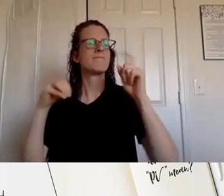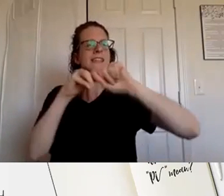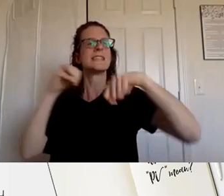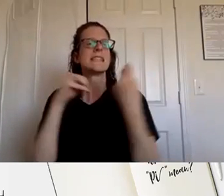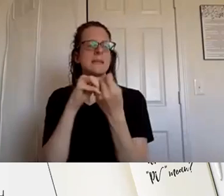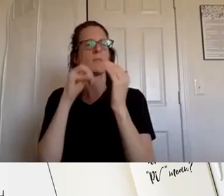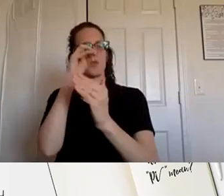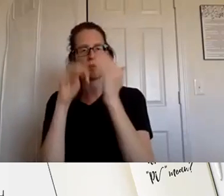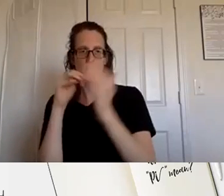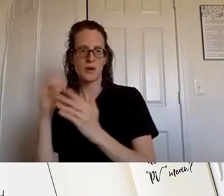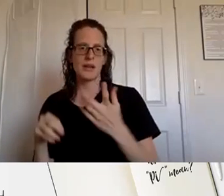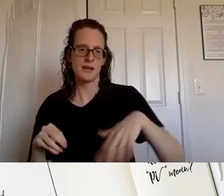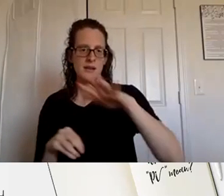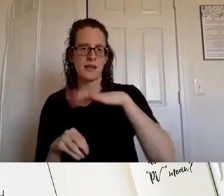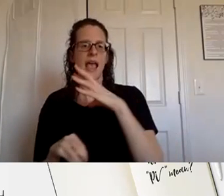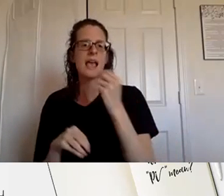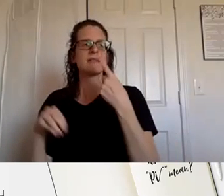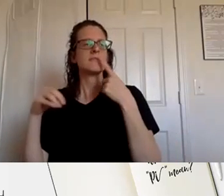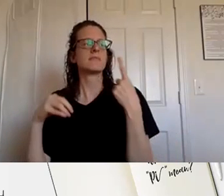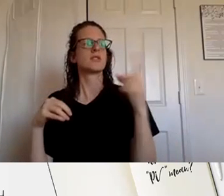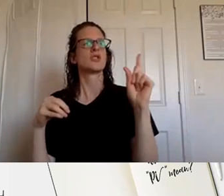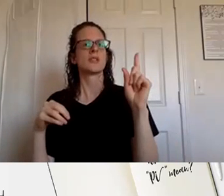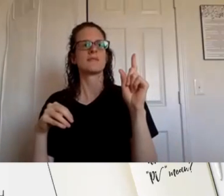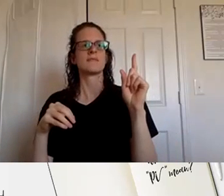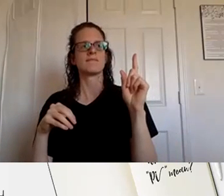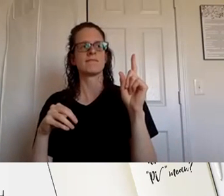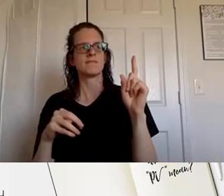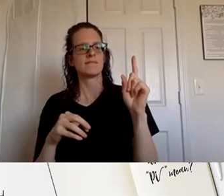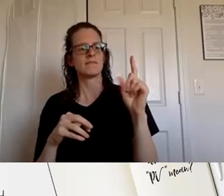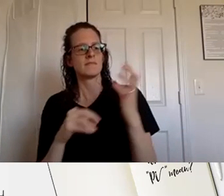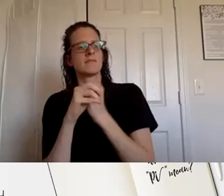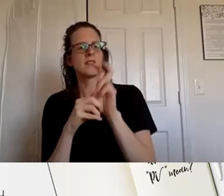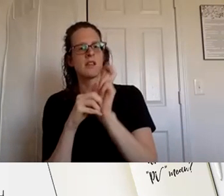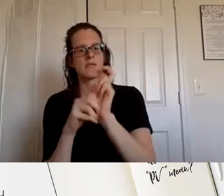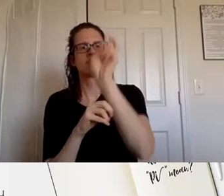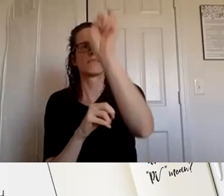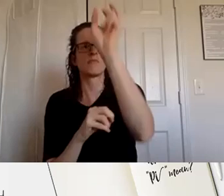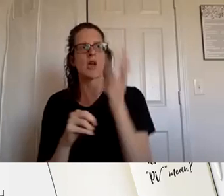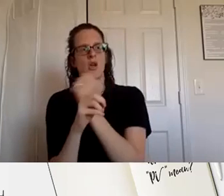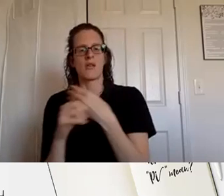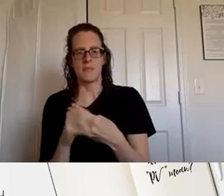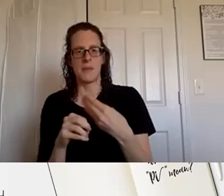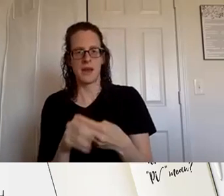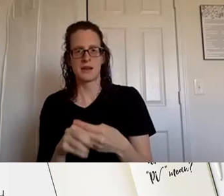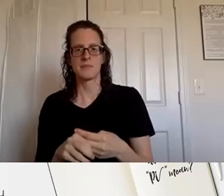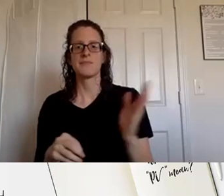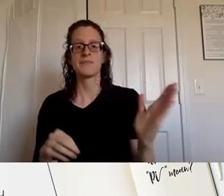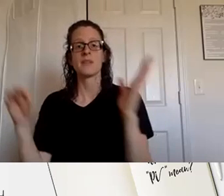help you achieve levels and help others get to levels as well so volume